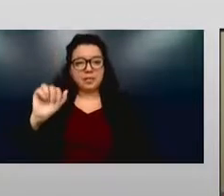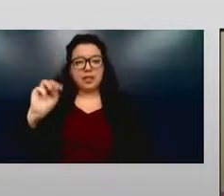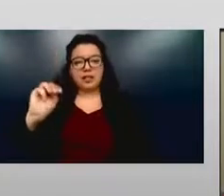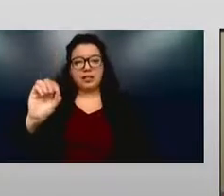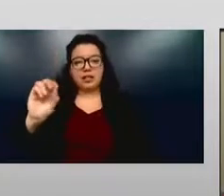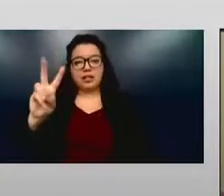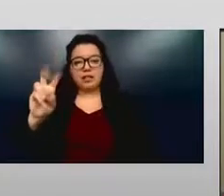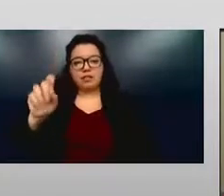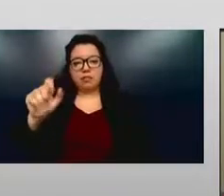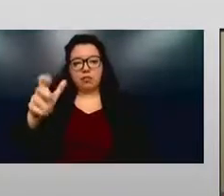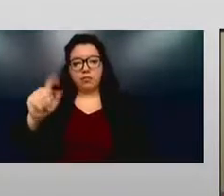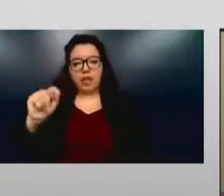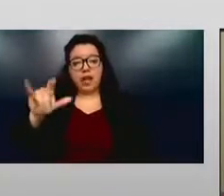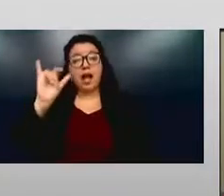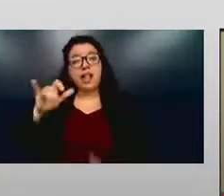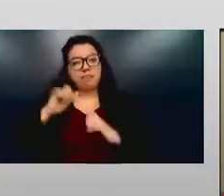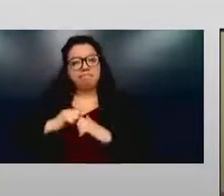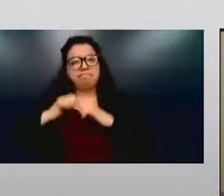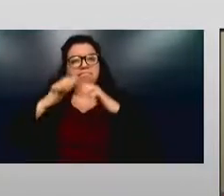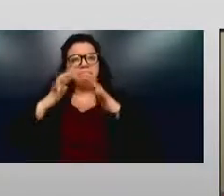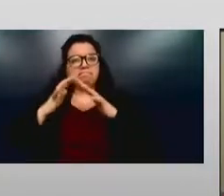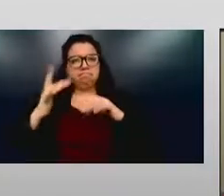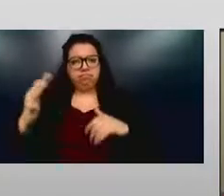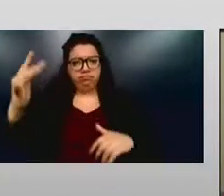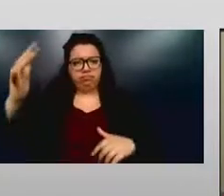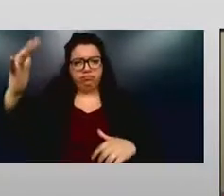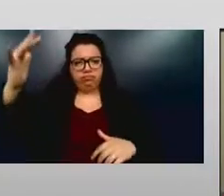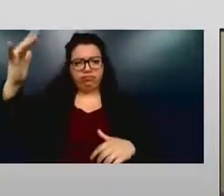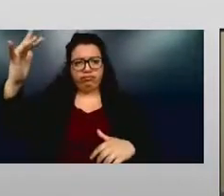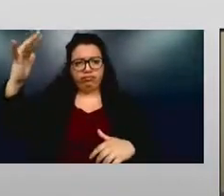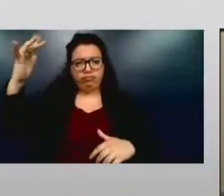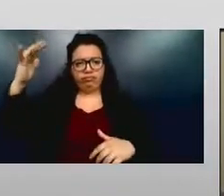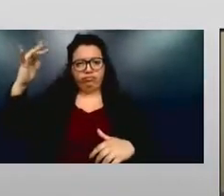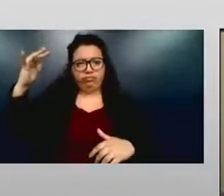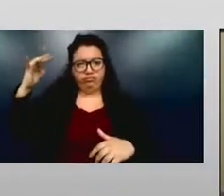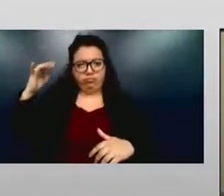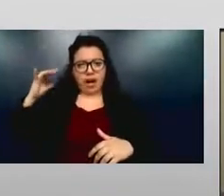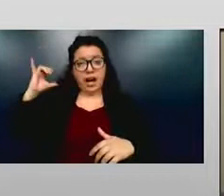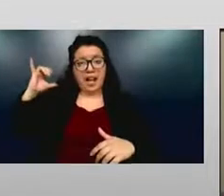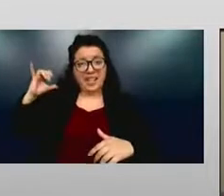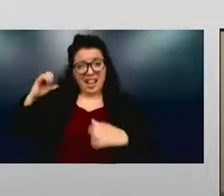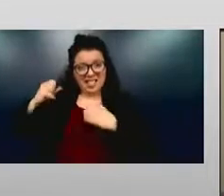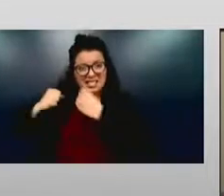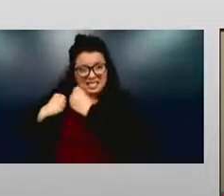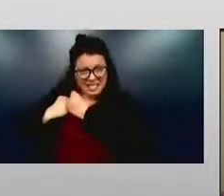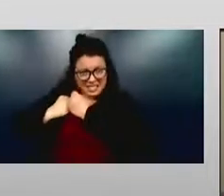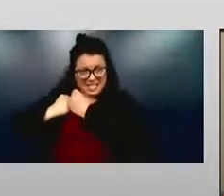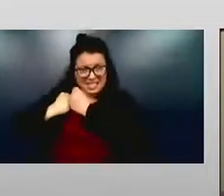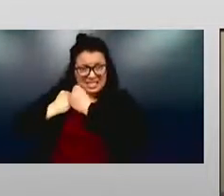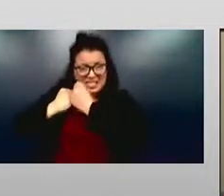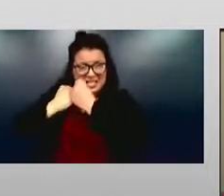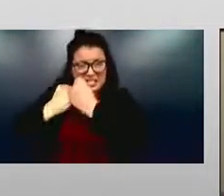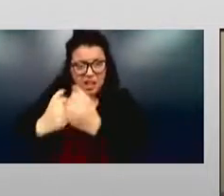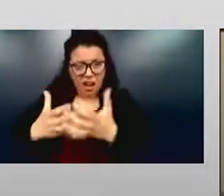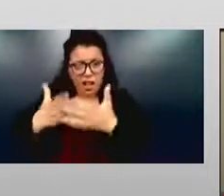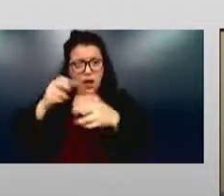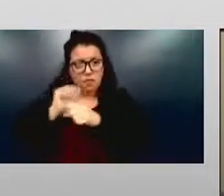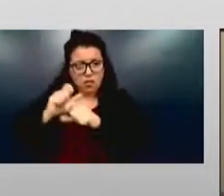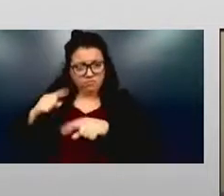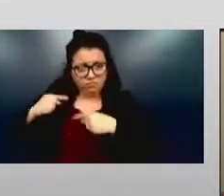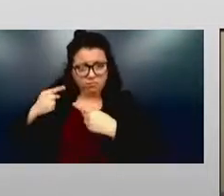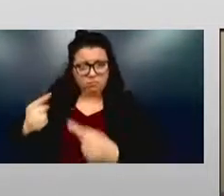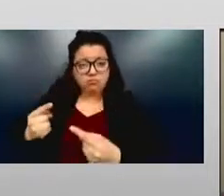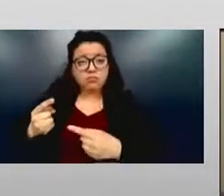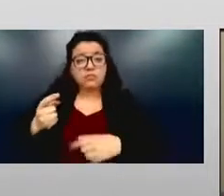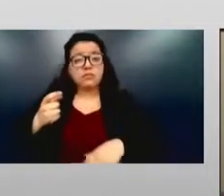ago, and it's carried a lot of the water here. And so, when I was to skip, I was